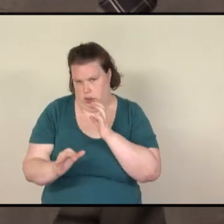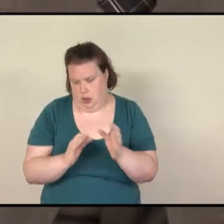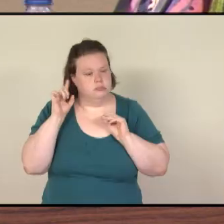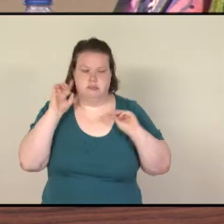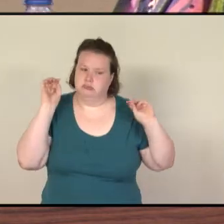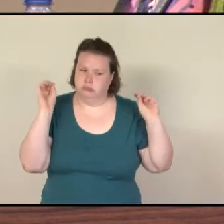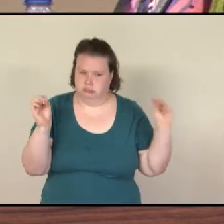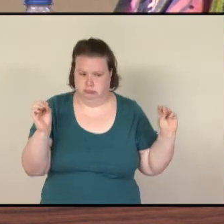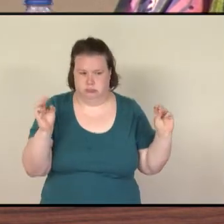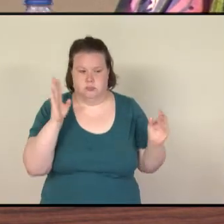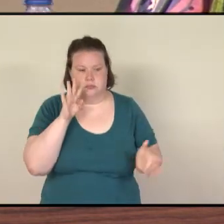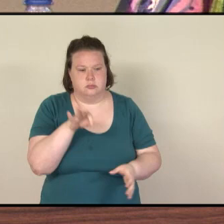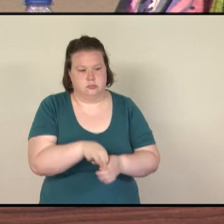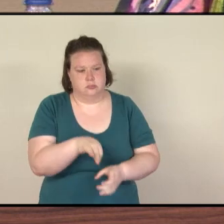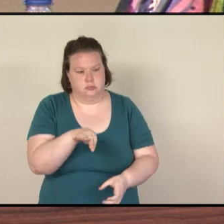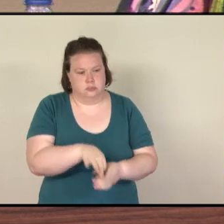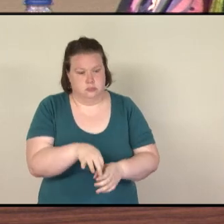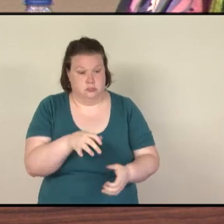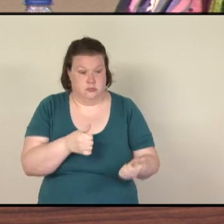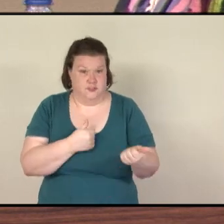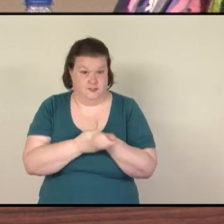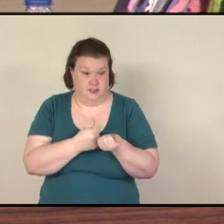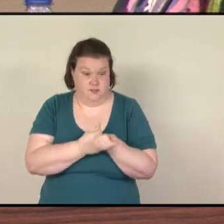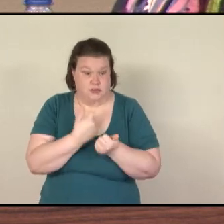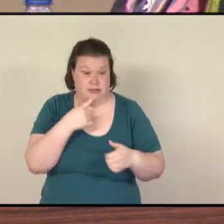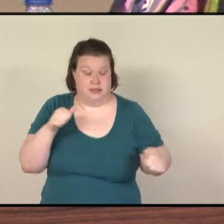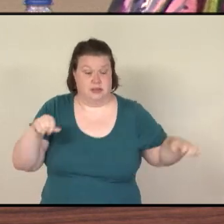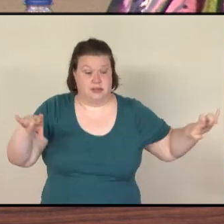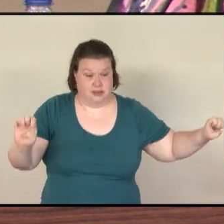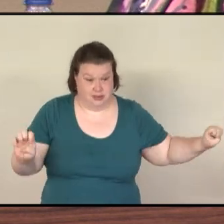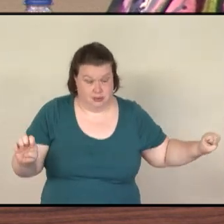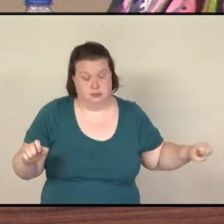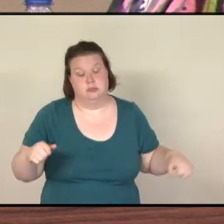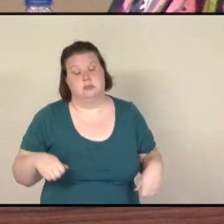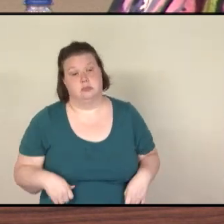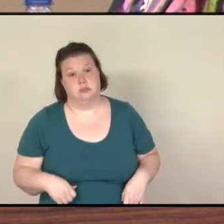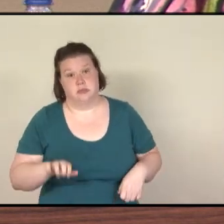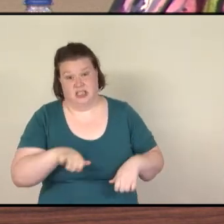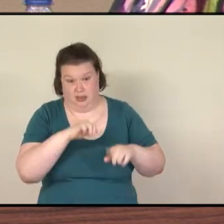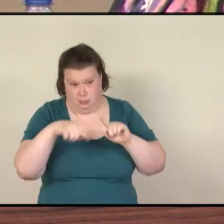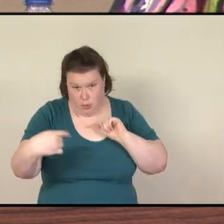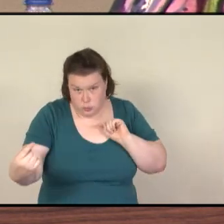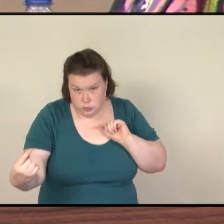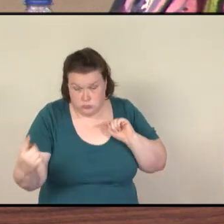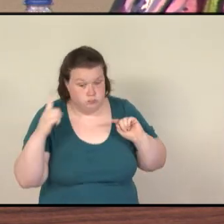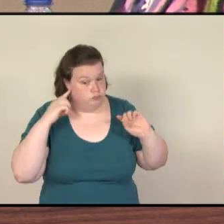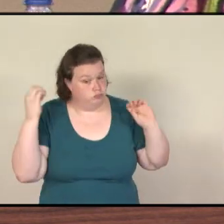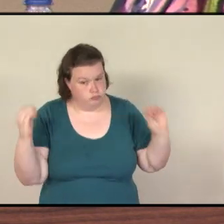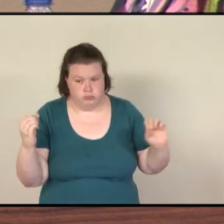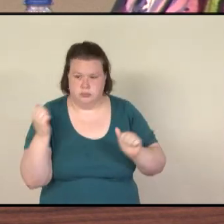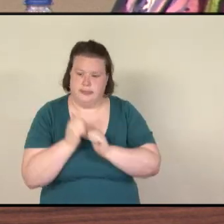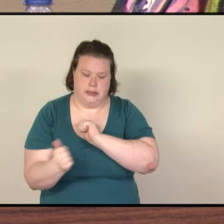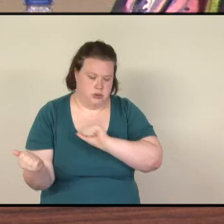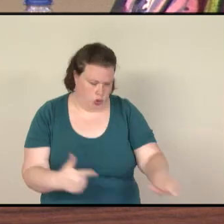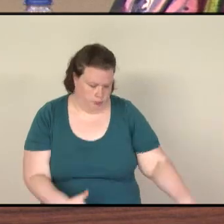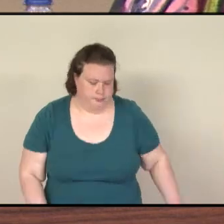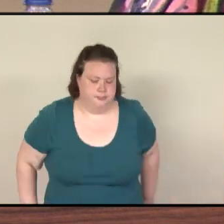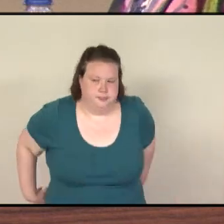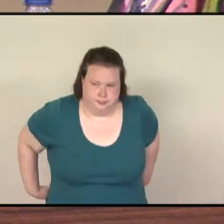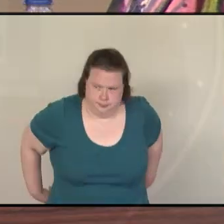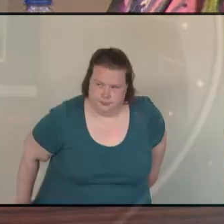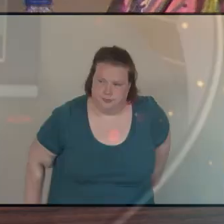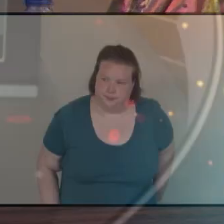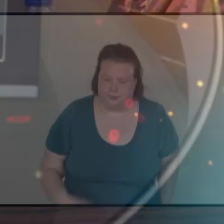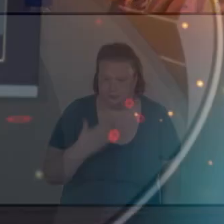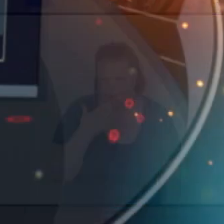with y'all we will take a vote all in favor say aye aye any opposed passes unanimously thank you so